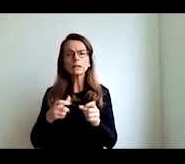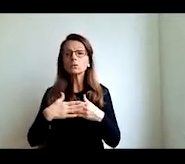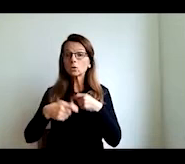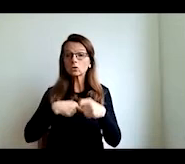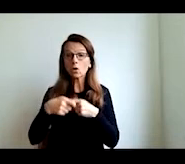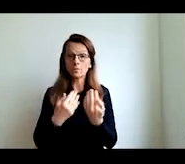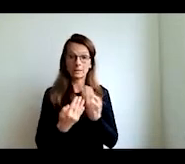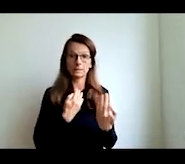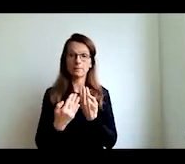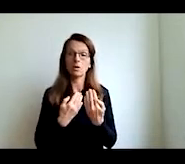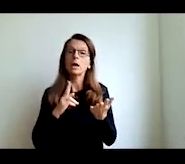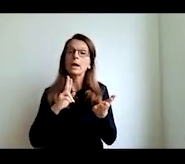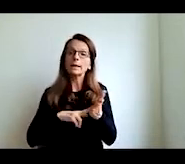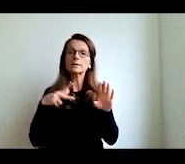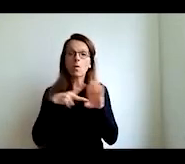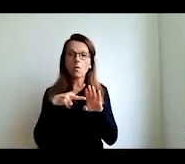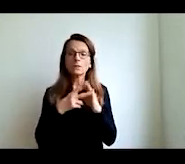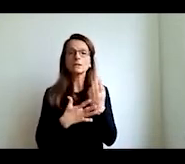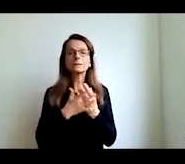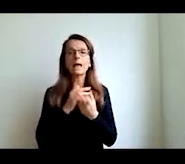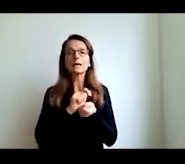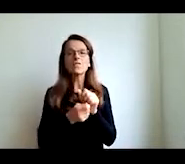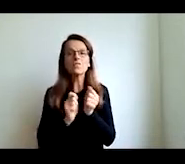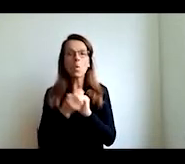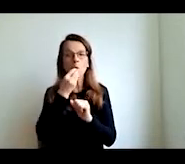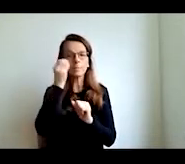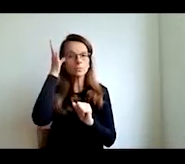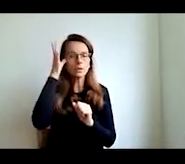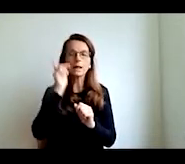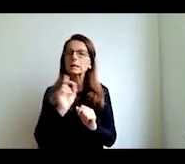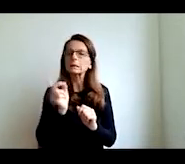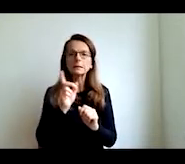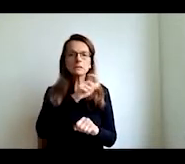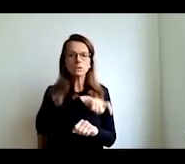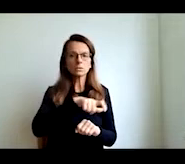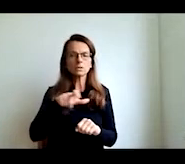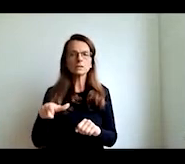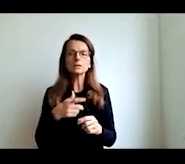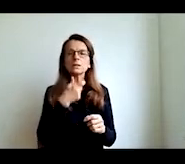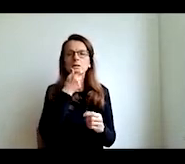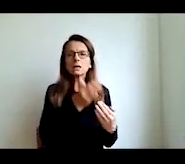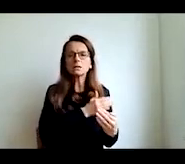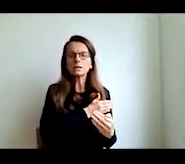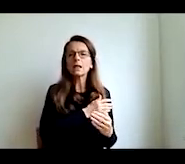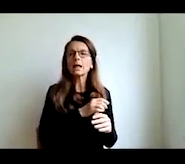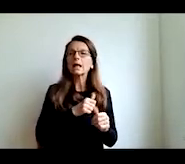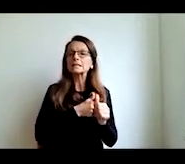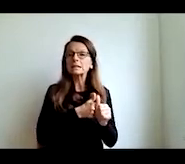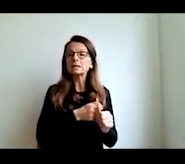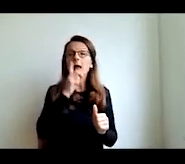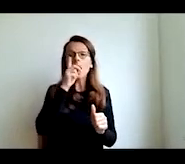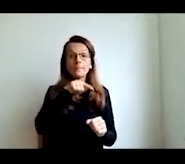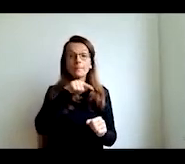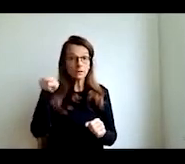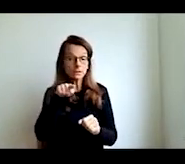education reform is often not conservative followers but to conservative leaders now you need to be as a system really